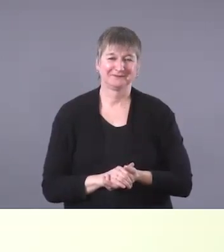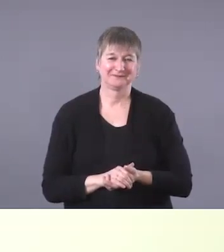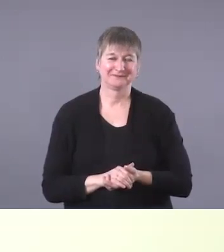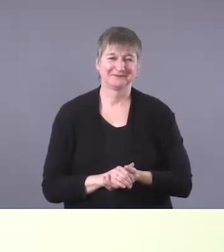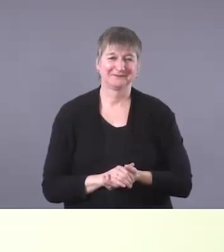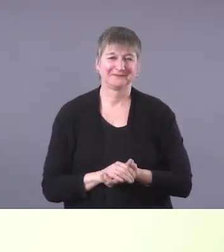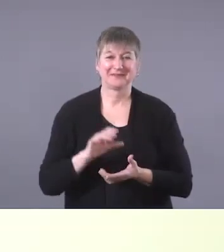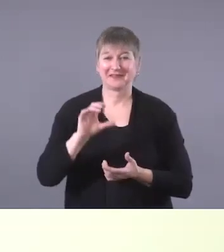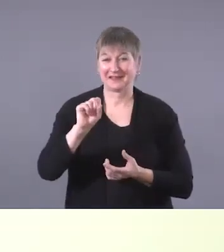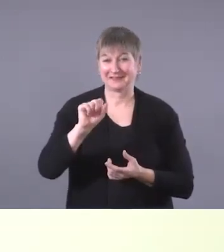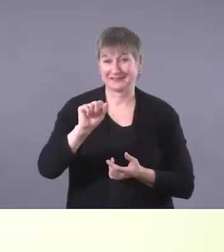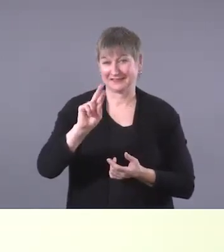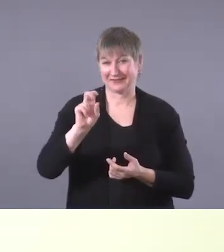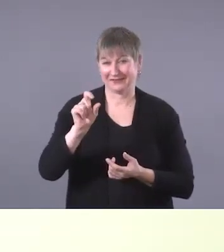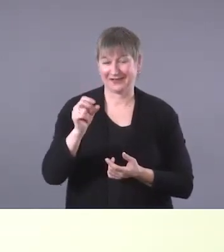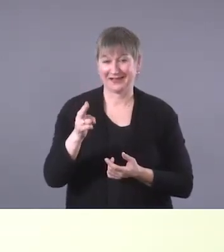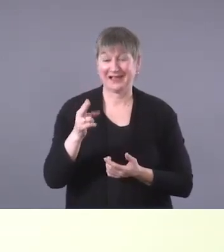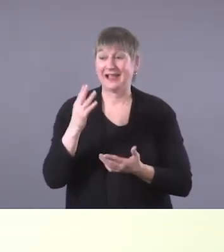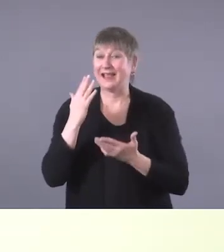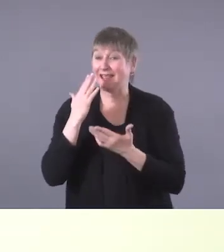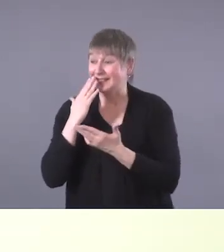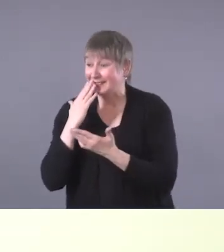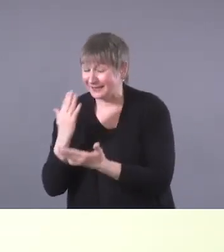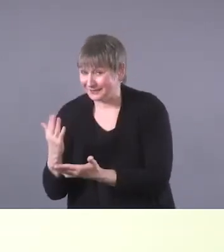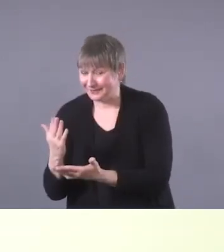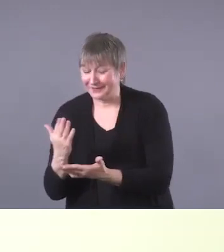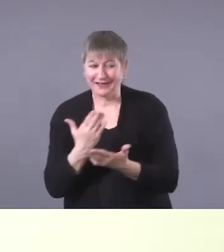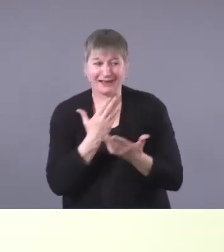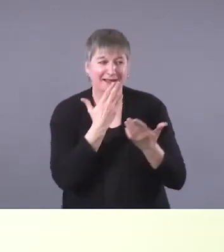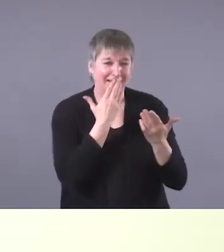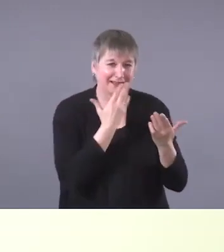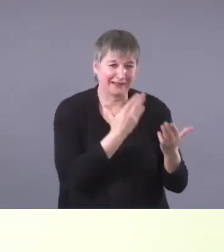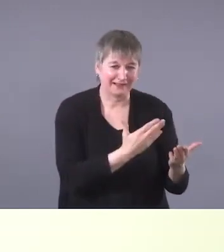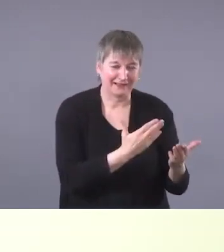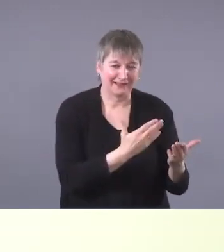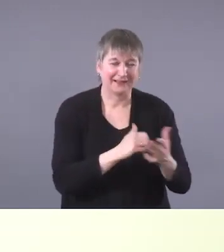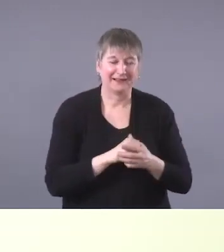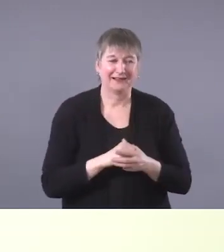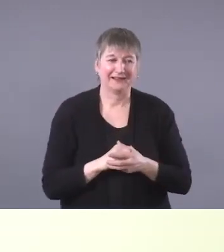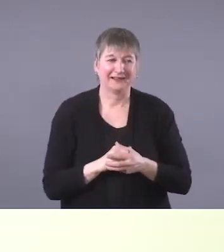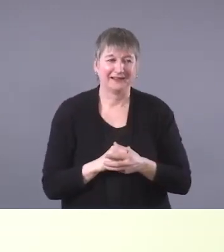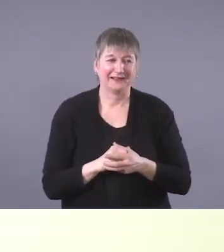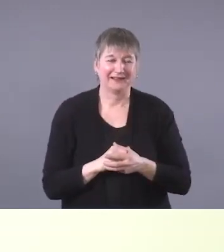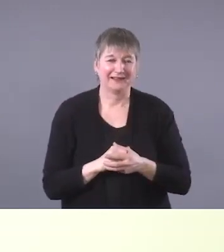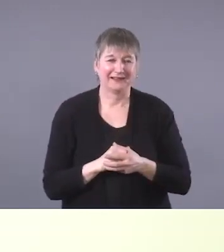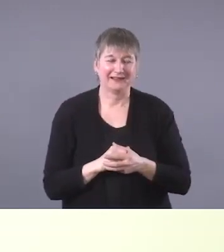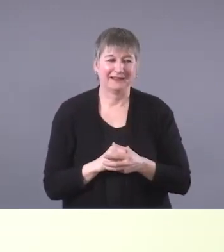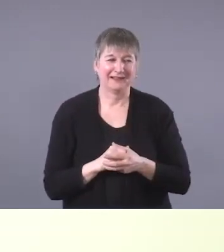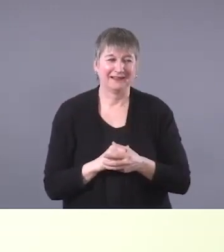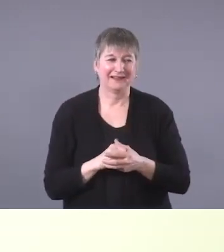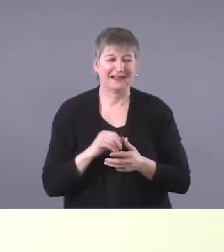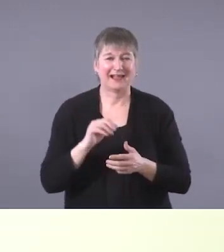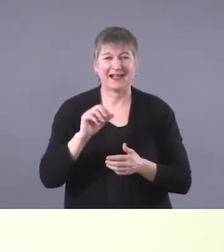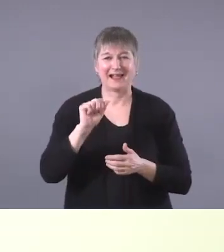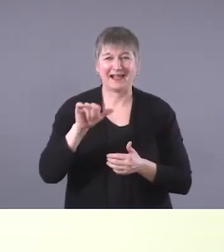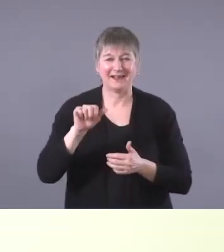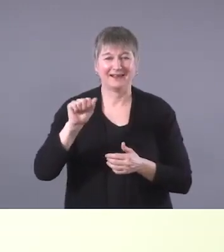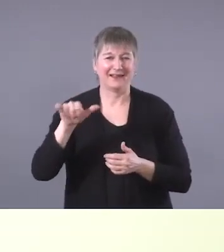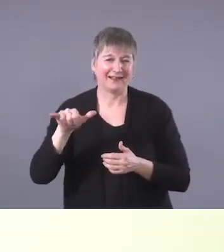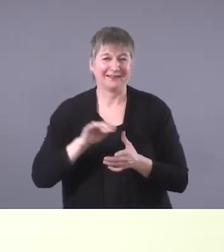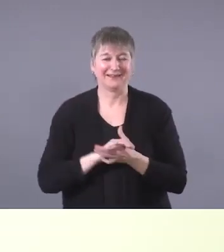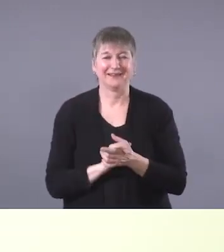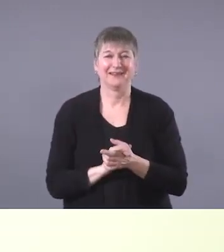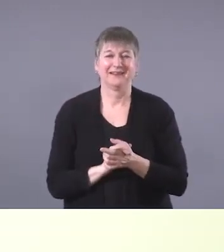Thank you, Megan. Thank you, Crystal. That I'm going to try ally. Um, that was a very powerful,